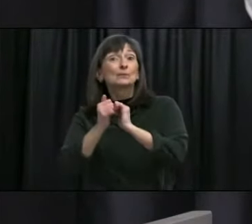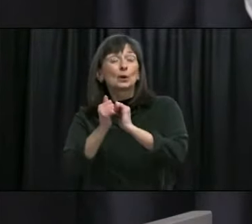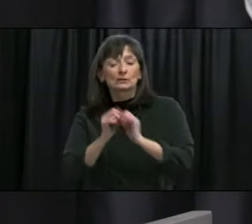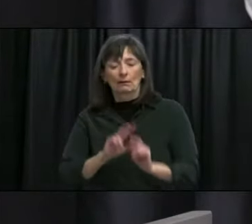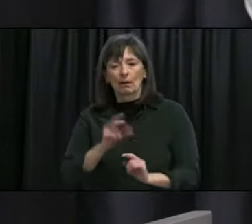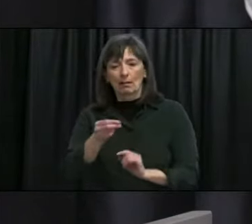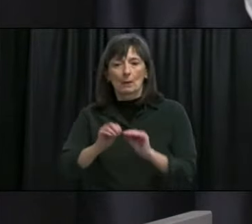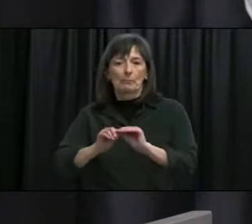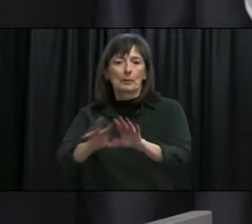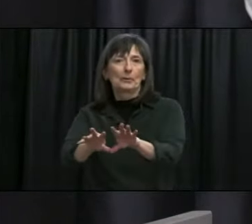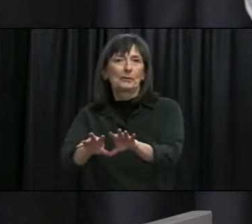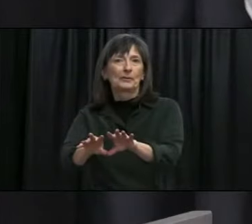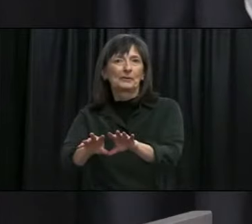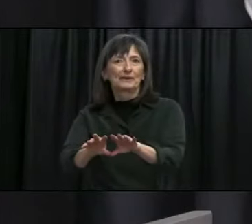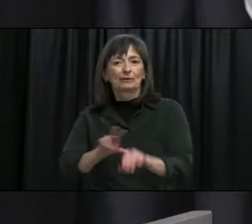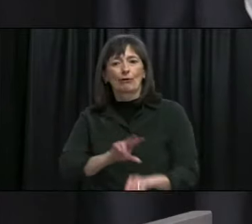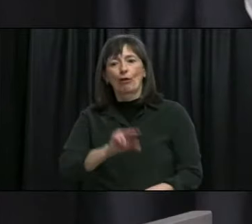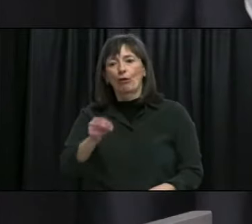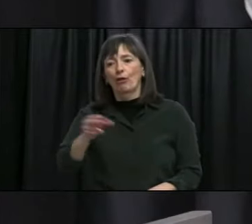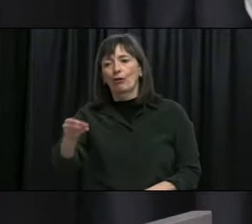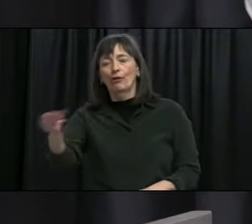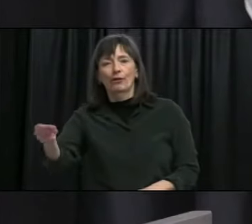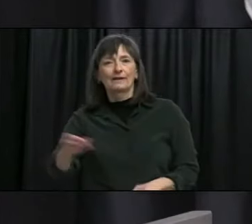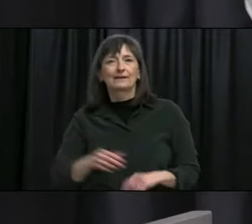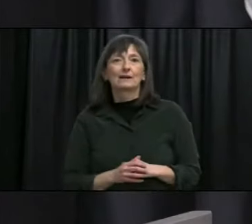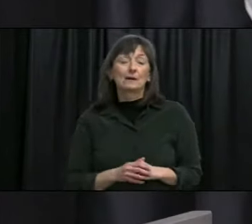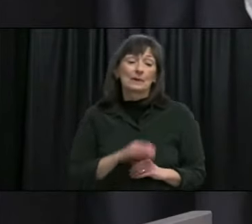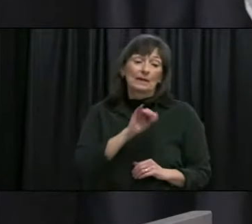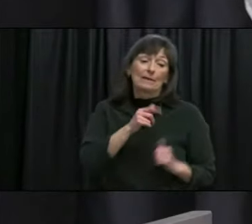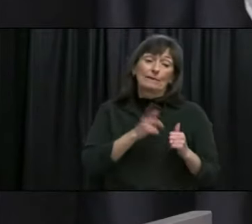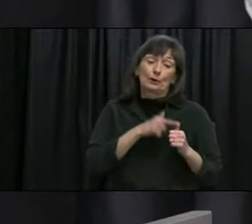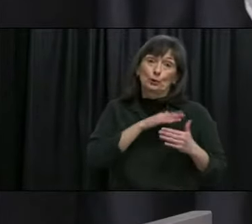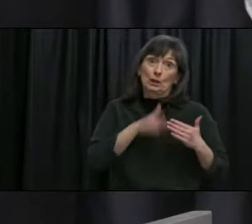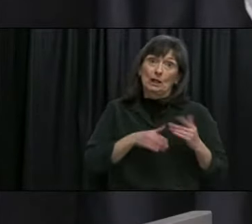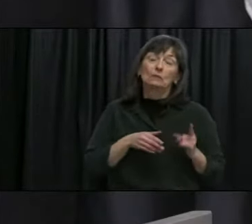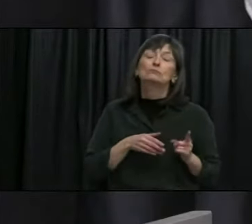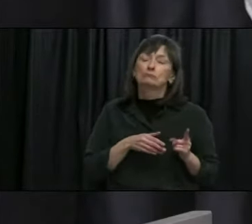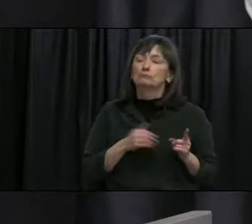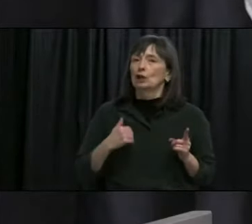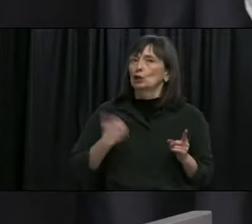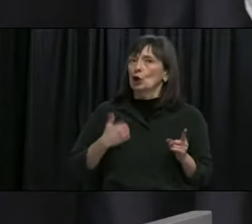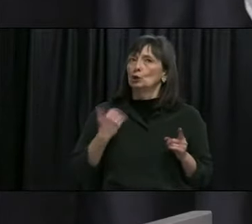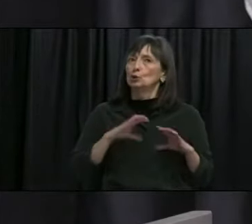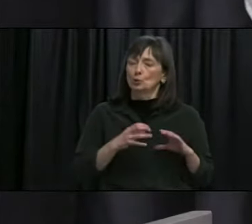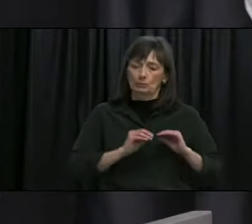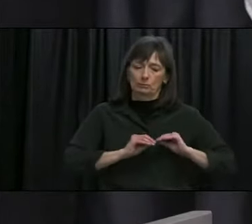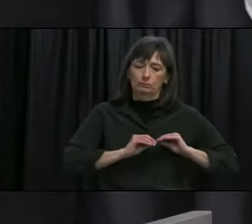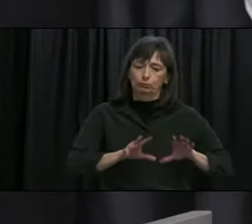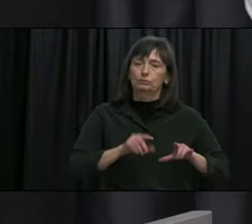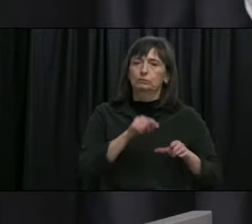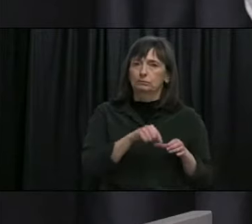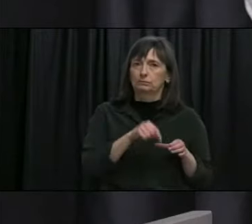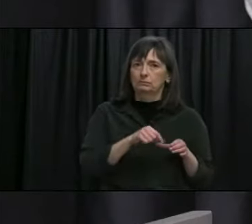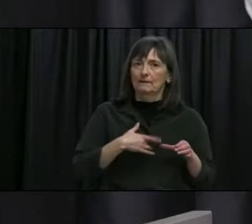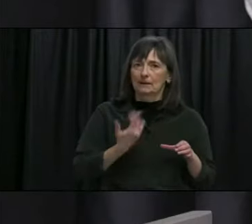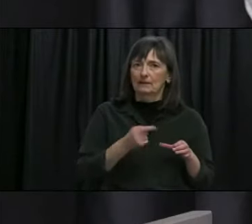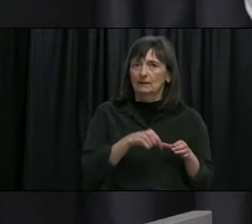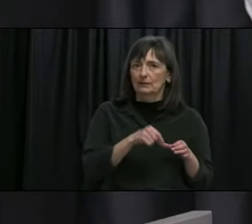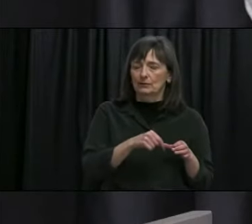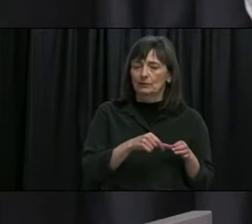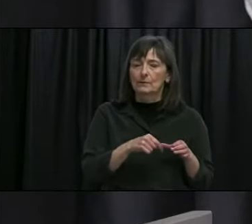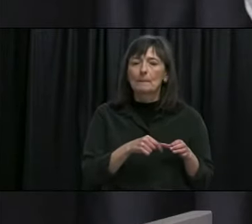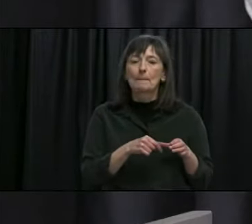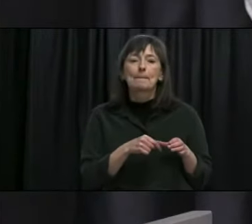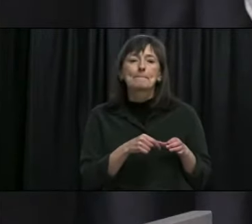that did result in it being spread certainly among that younger population and then we saw